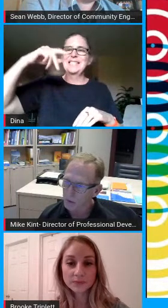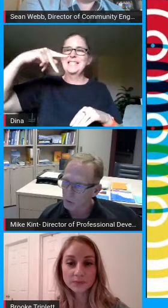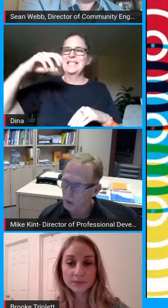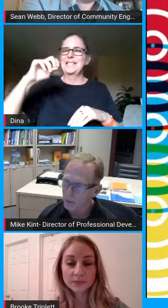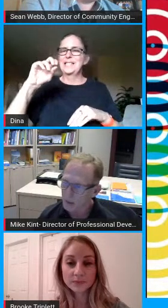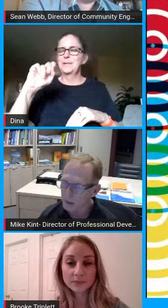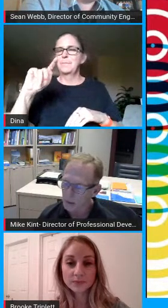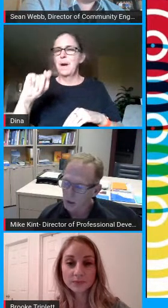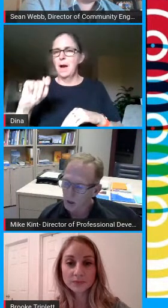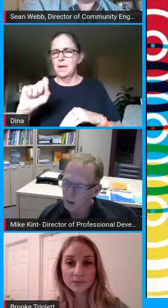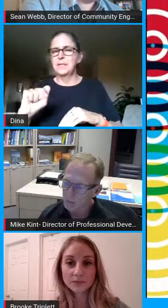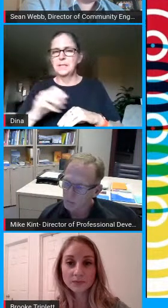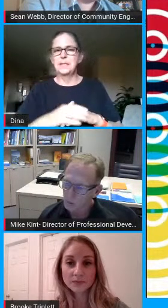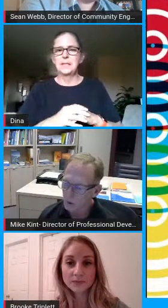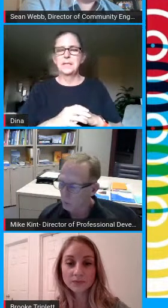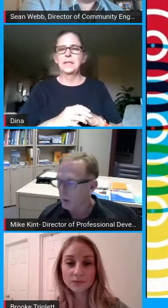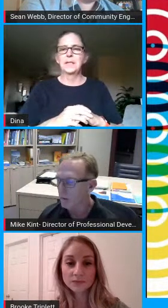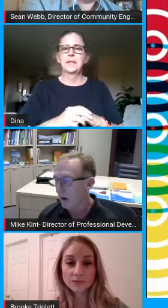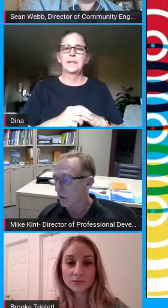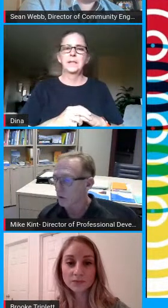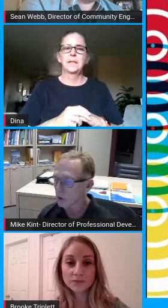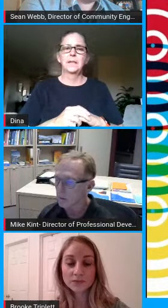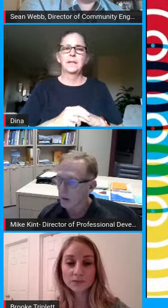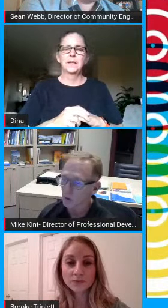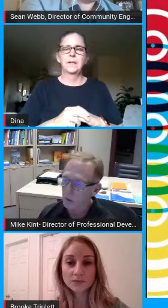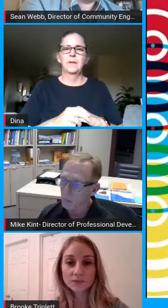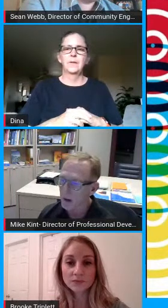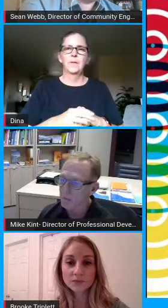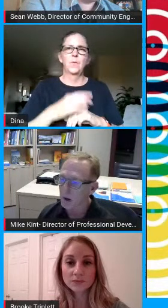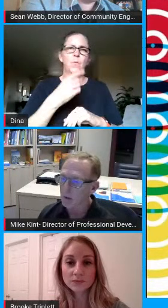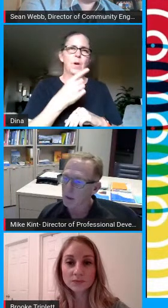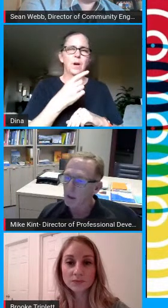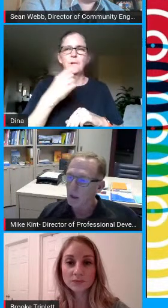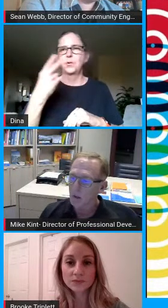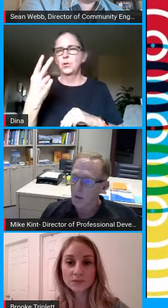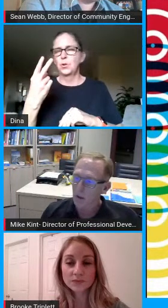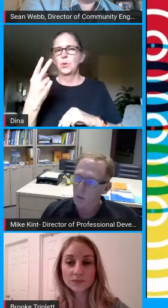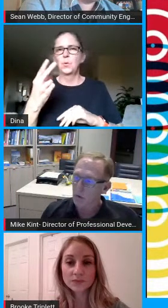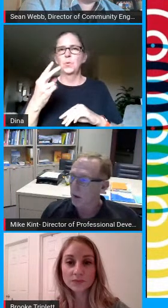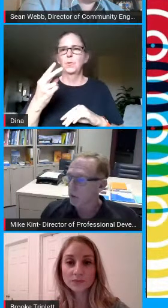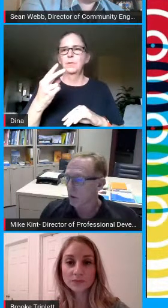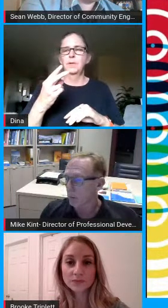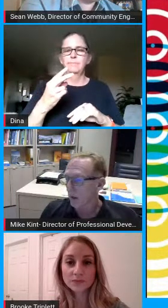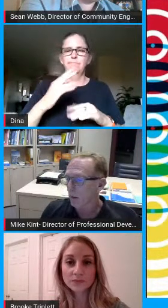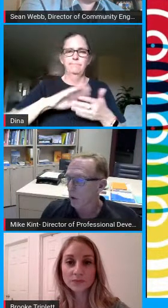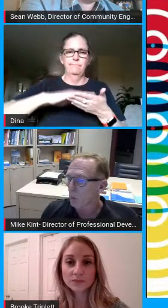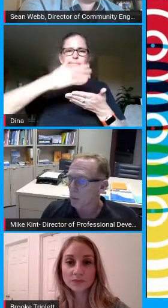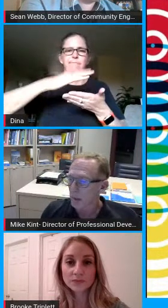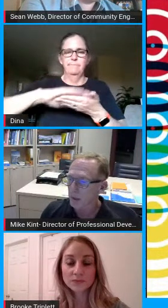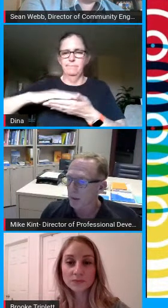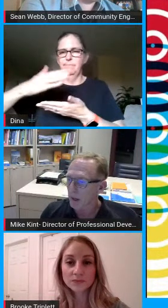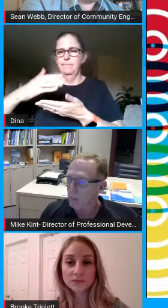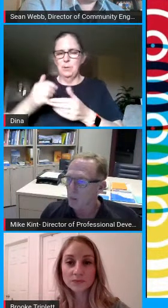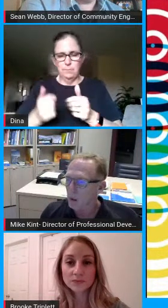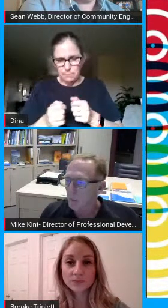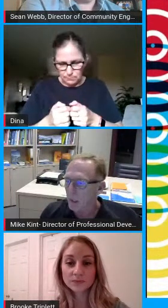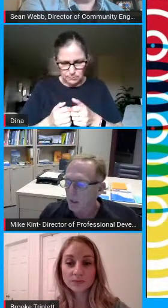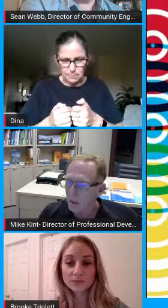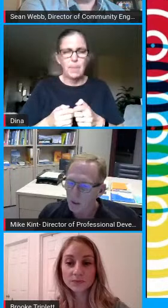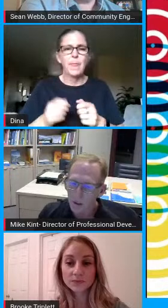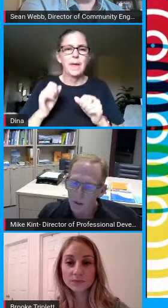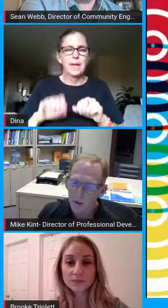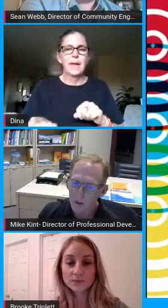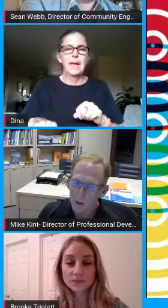to three devices on that or one device or two devices on the myfi and then the other device could be on the home depending on that but